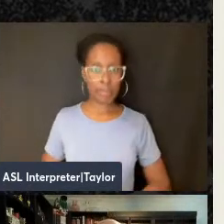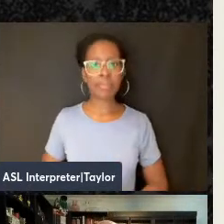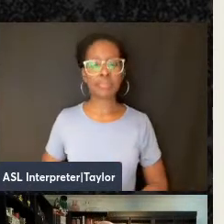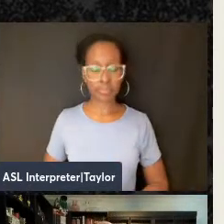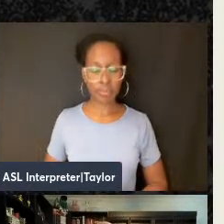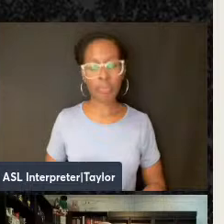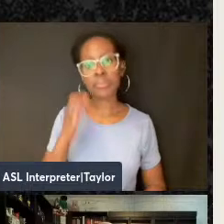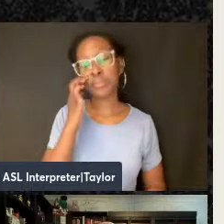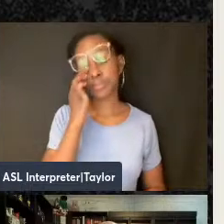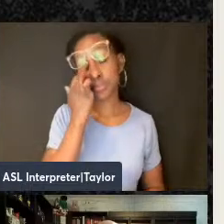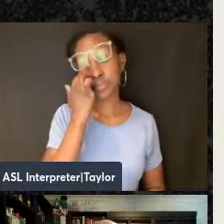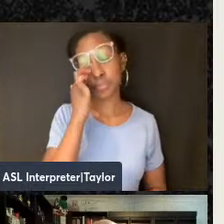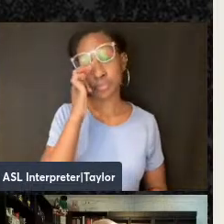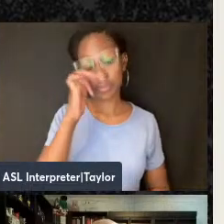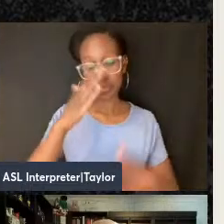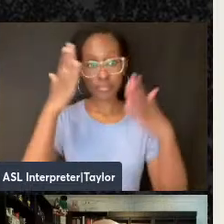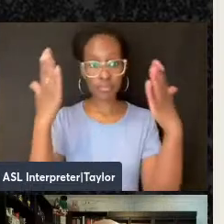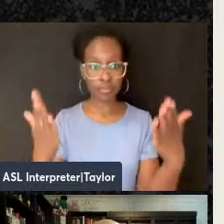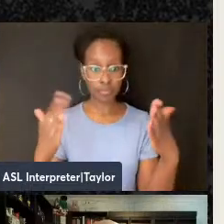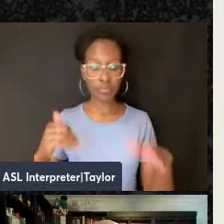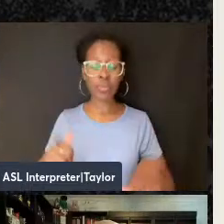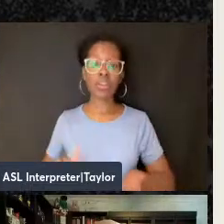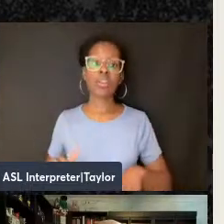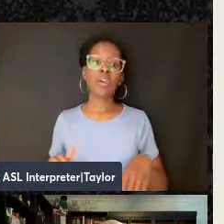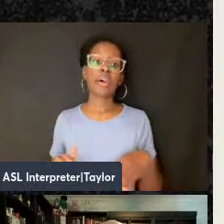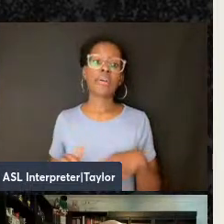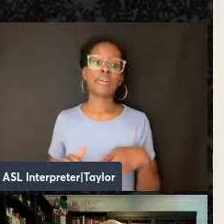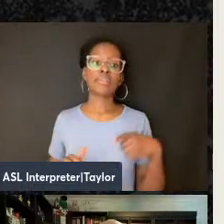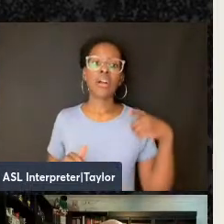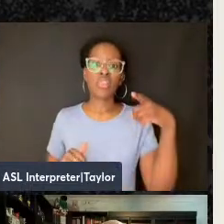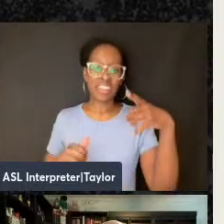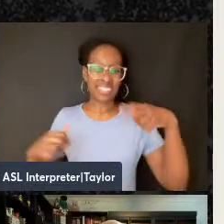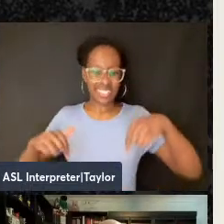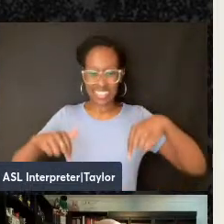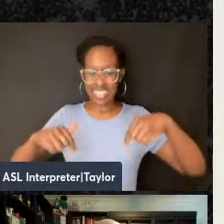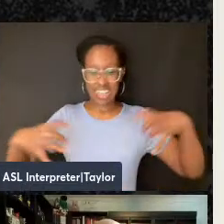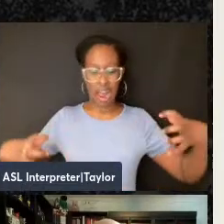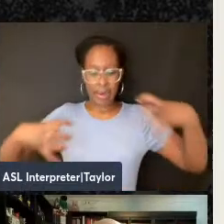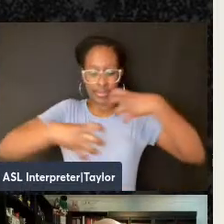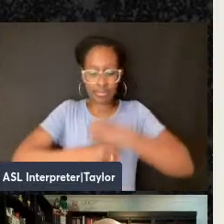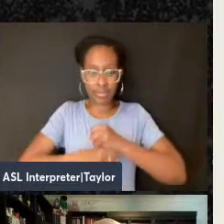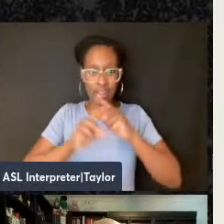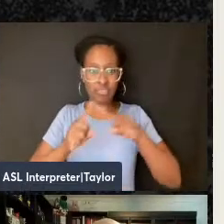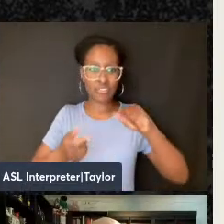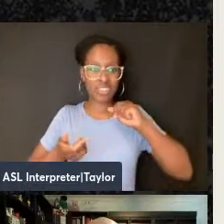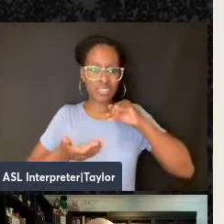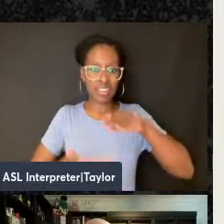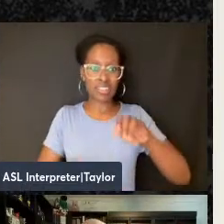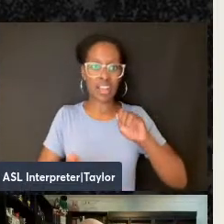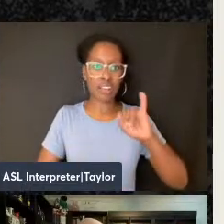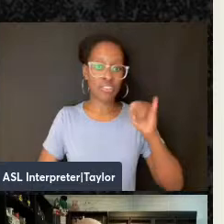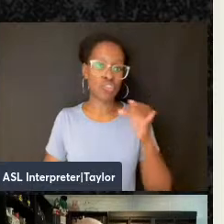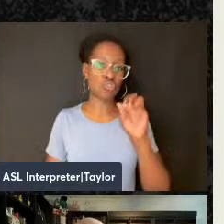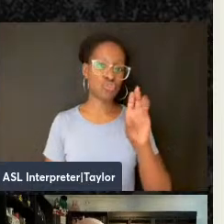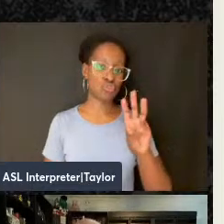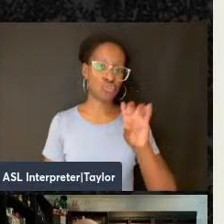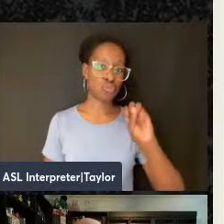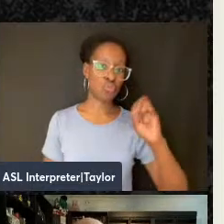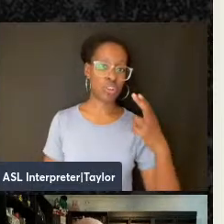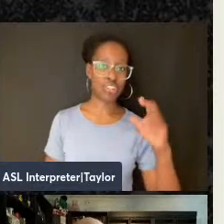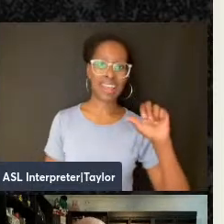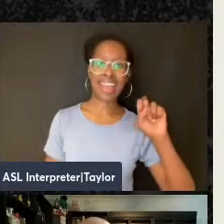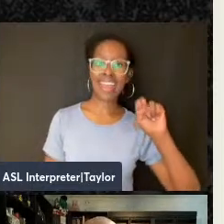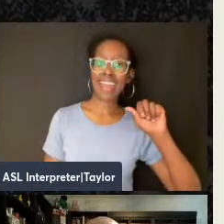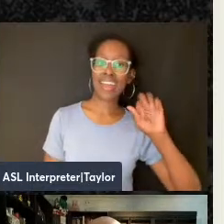So this is a compilation of studies of Jewish anarchism, which